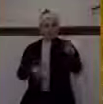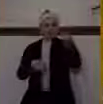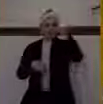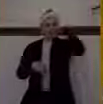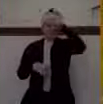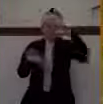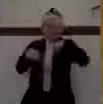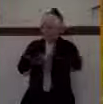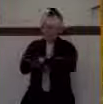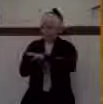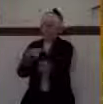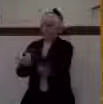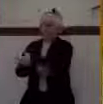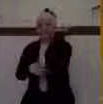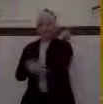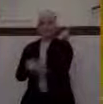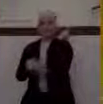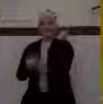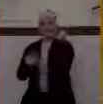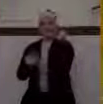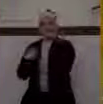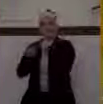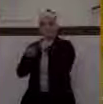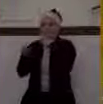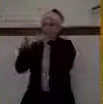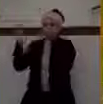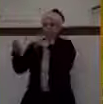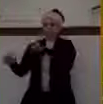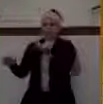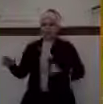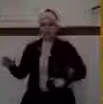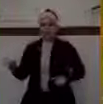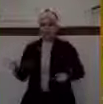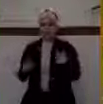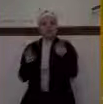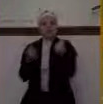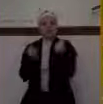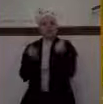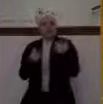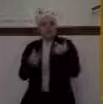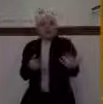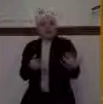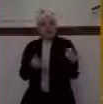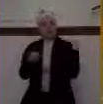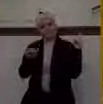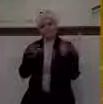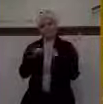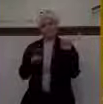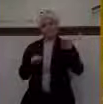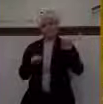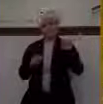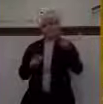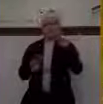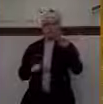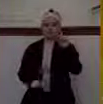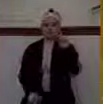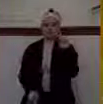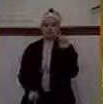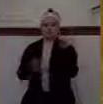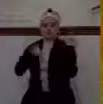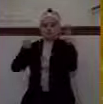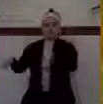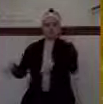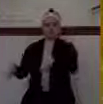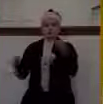when a foreign enemy came into a city, the first place they would go would be the temple of that foreign city because that was normally where the treasures